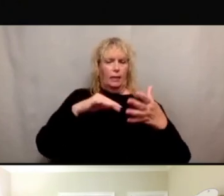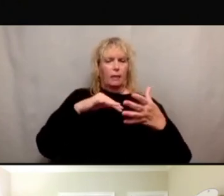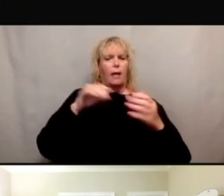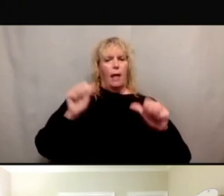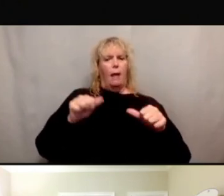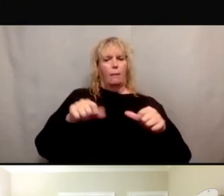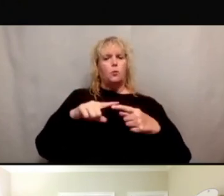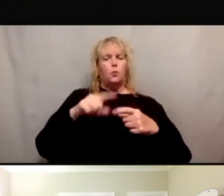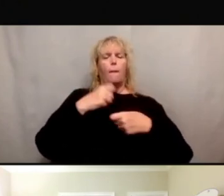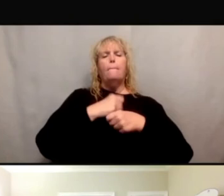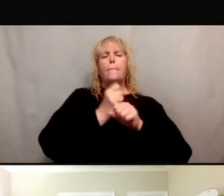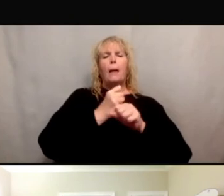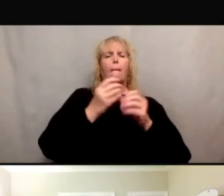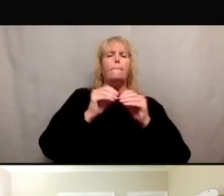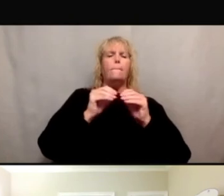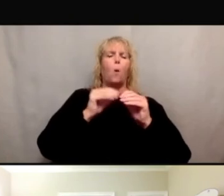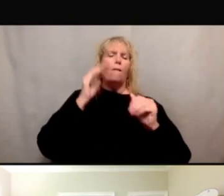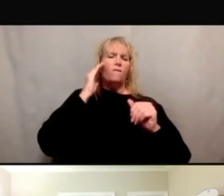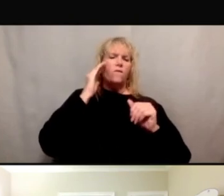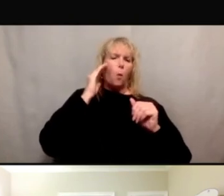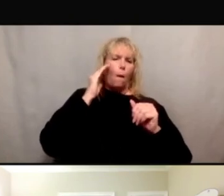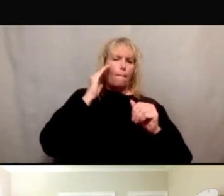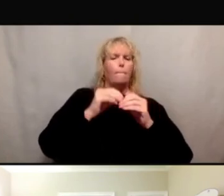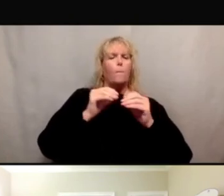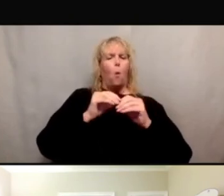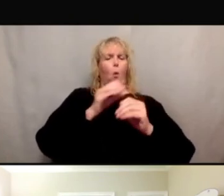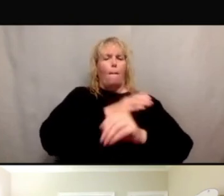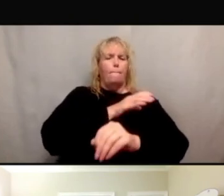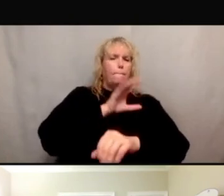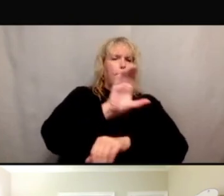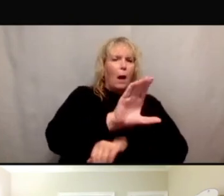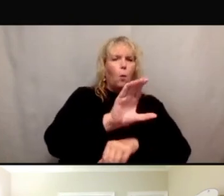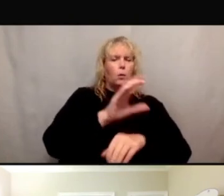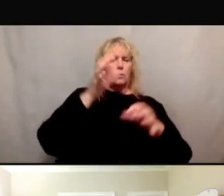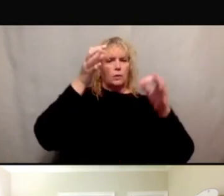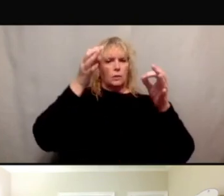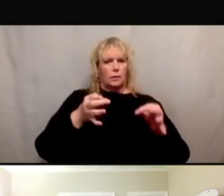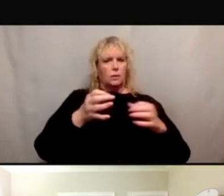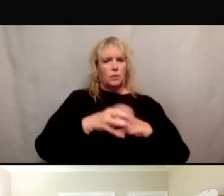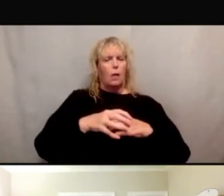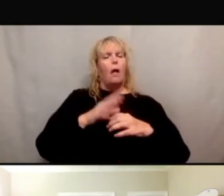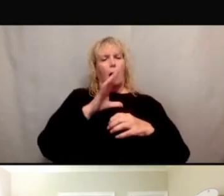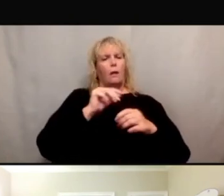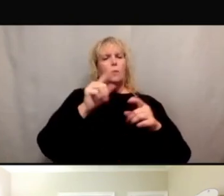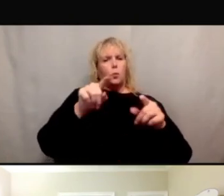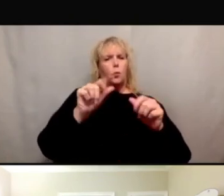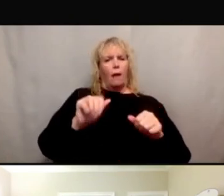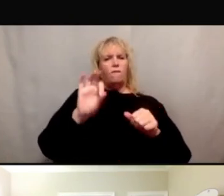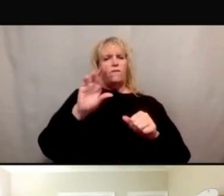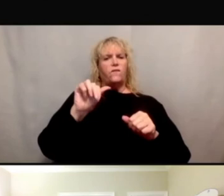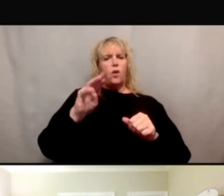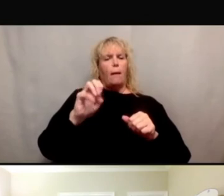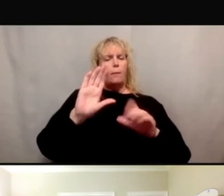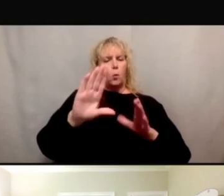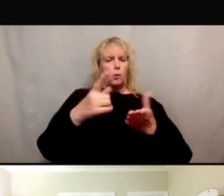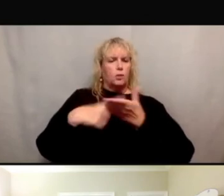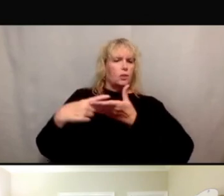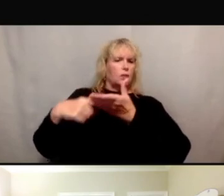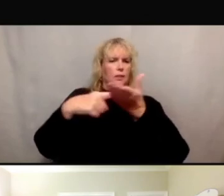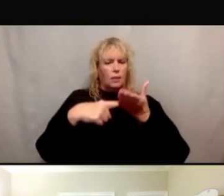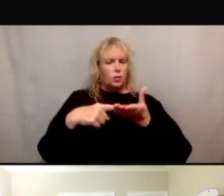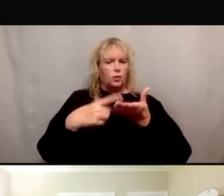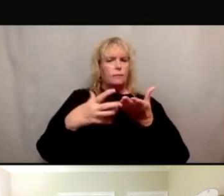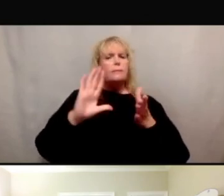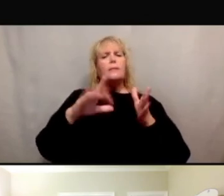sort of informed, empowered decision, in framing your discussion around those points, sometimes